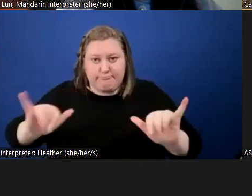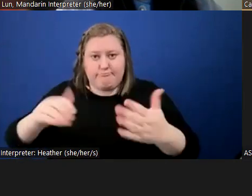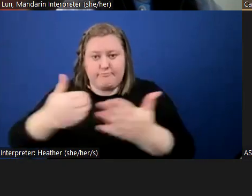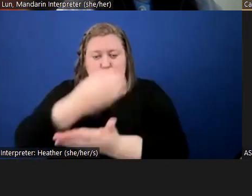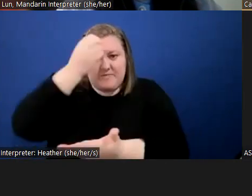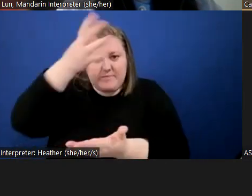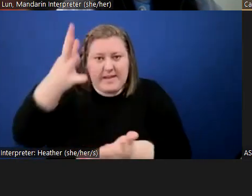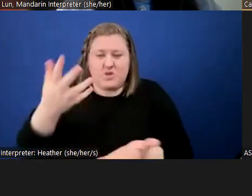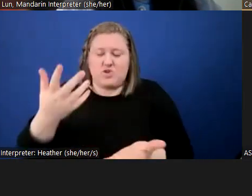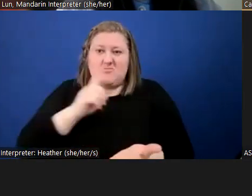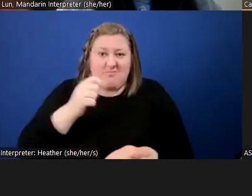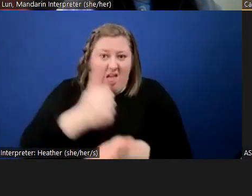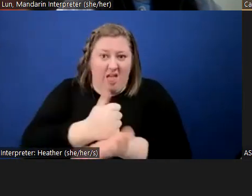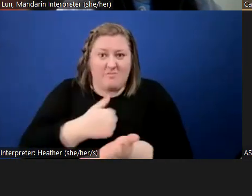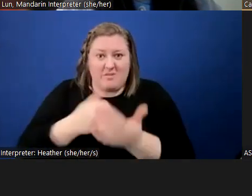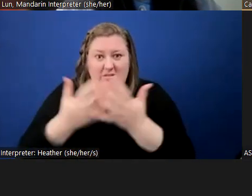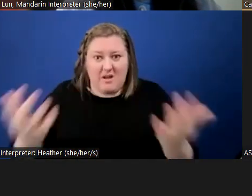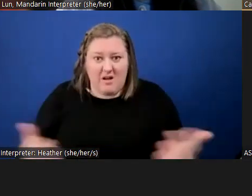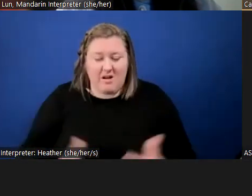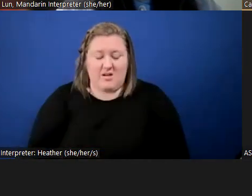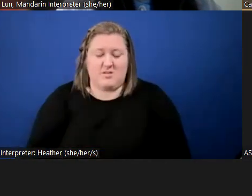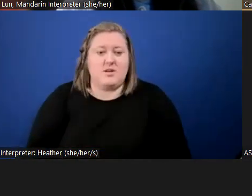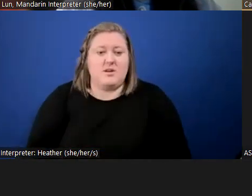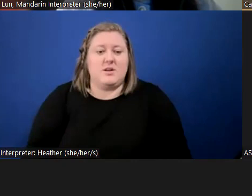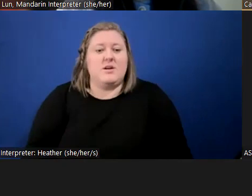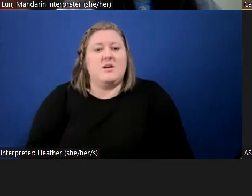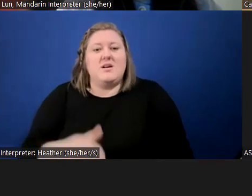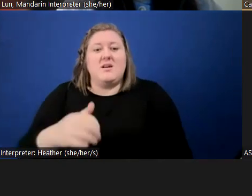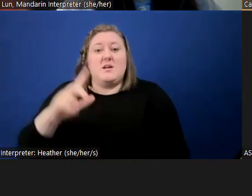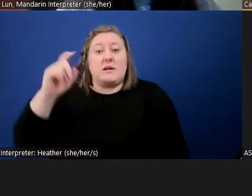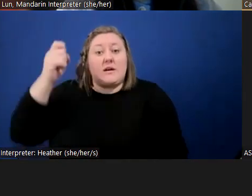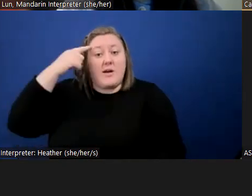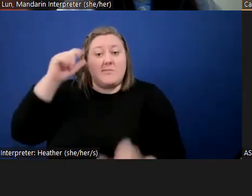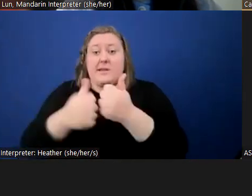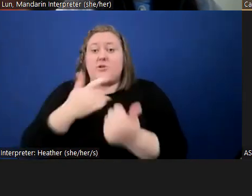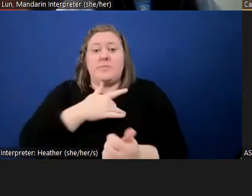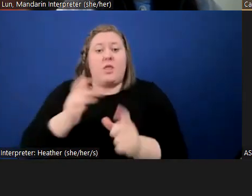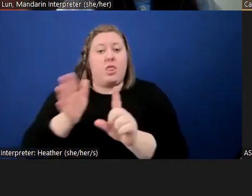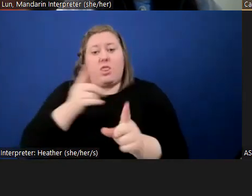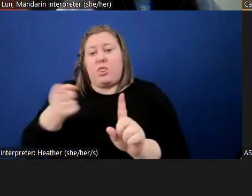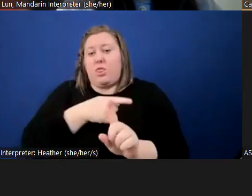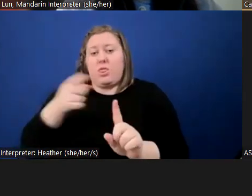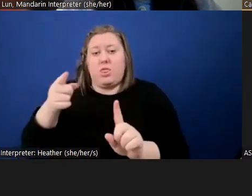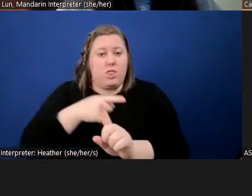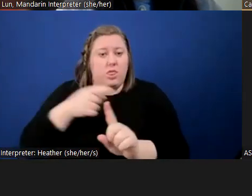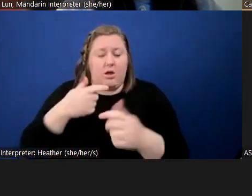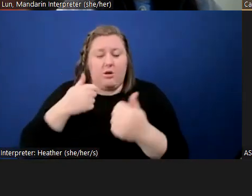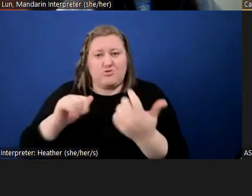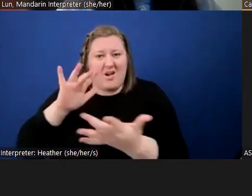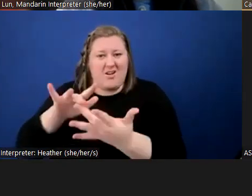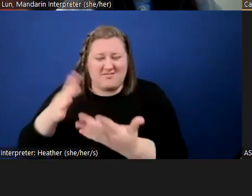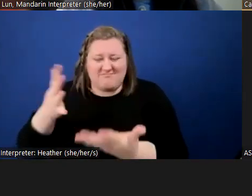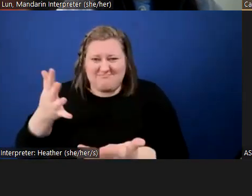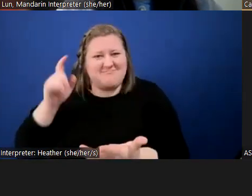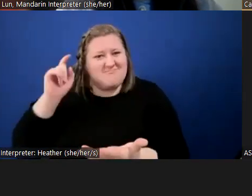So helpful. I feel like government agencies just give you the runaround when you try to contact them. And I feel that